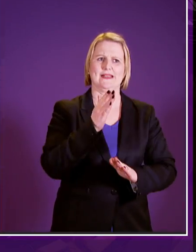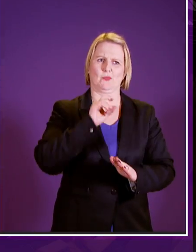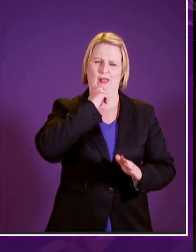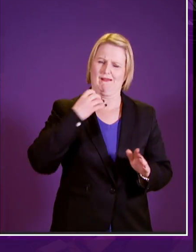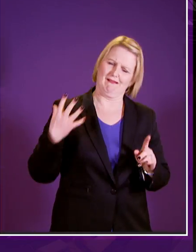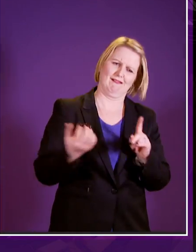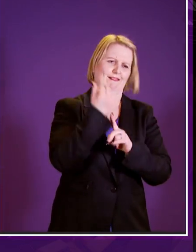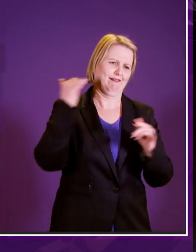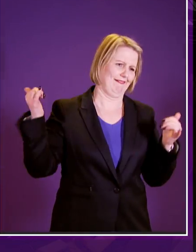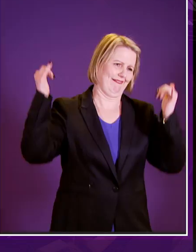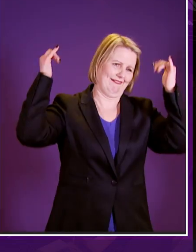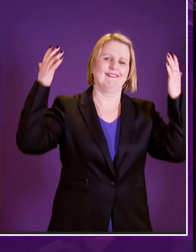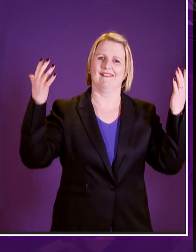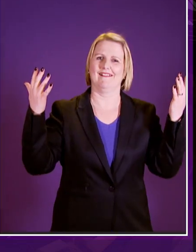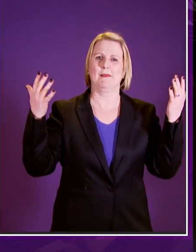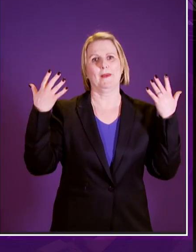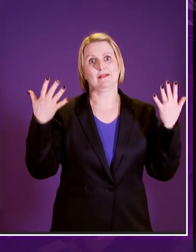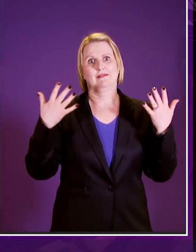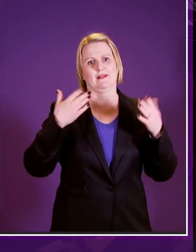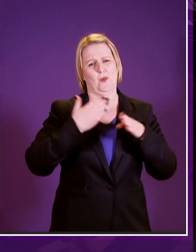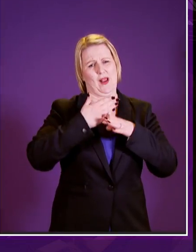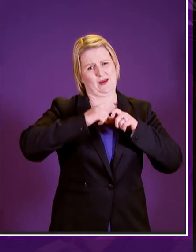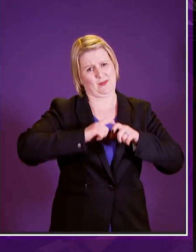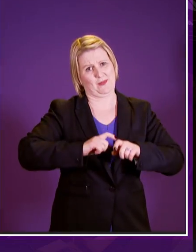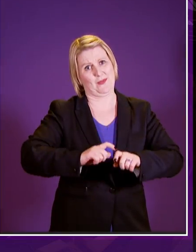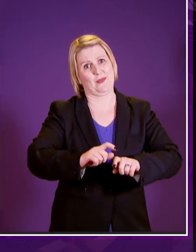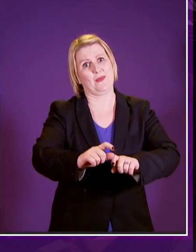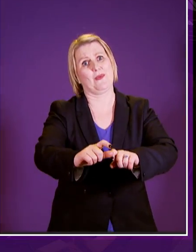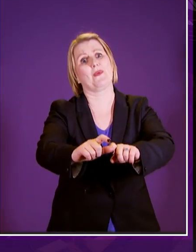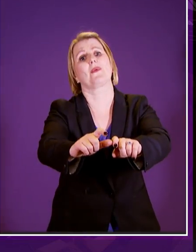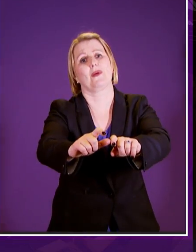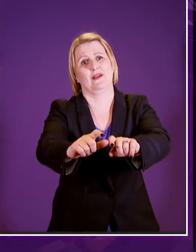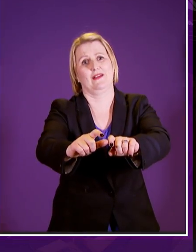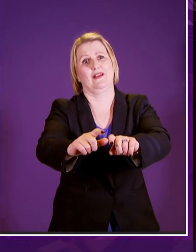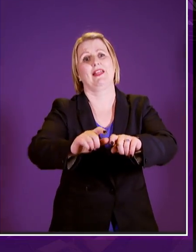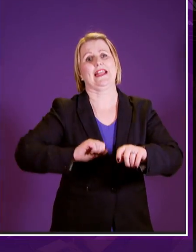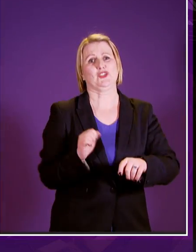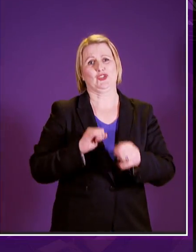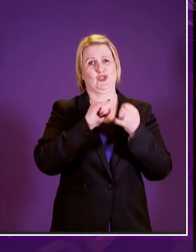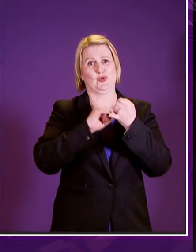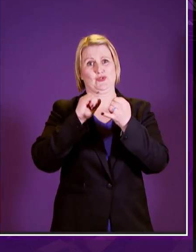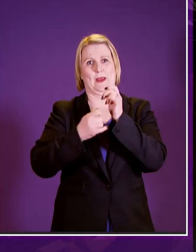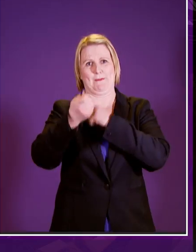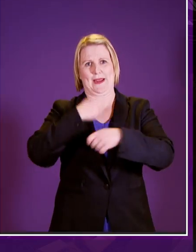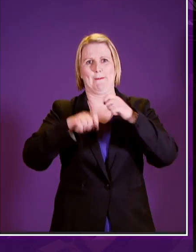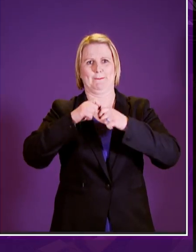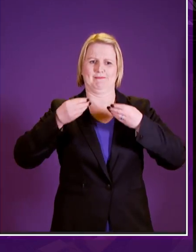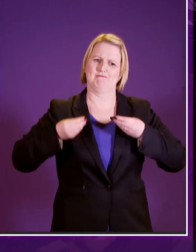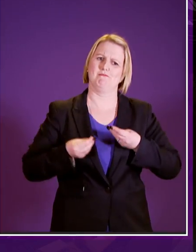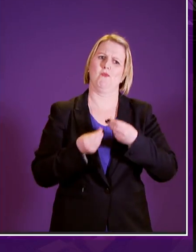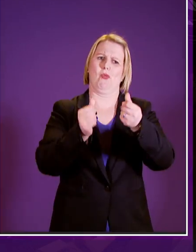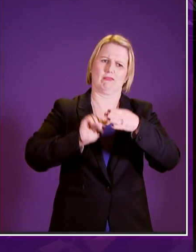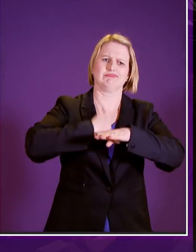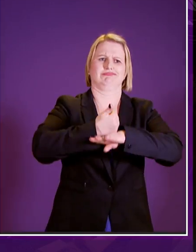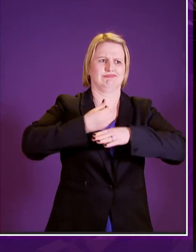lot of work to do before devolved scottish social security is actually in operation and there will be a lot of very